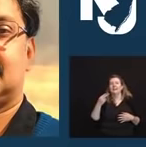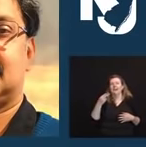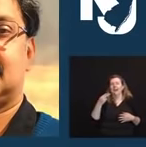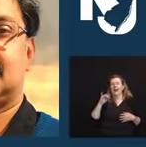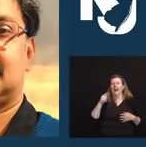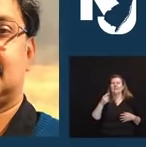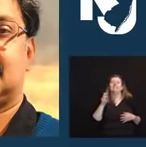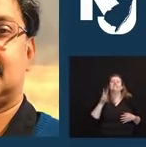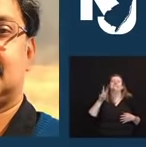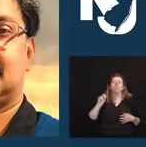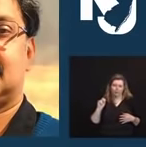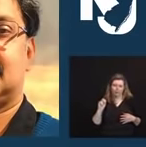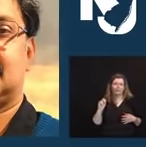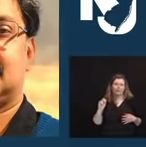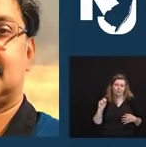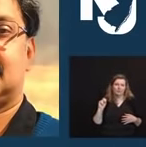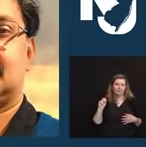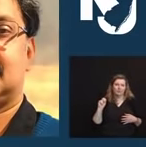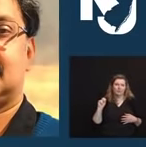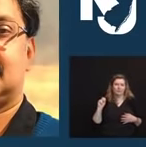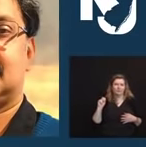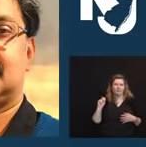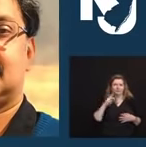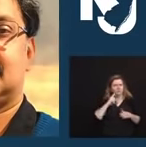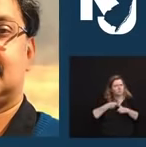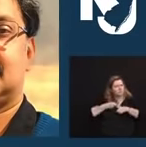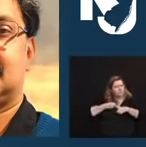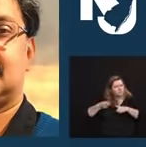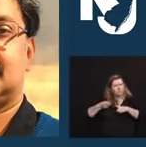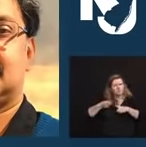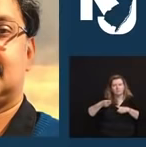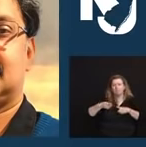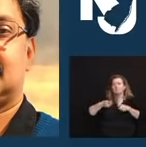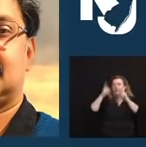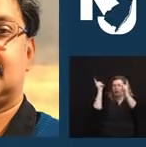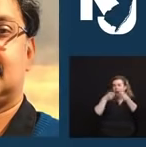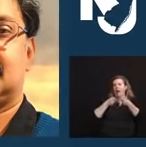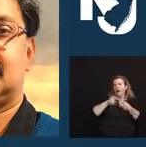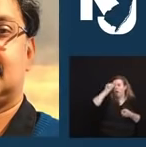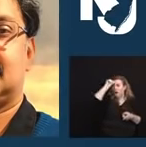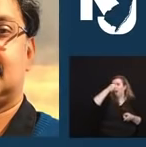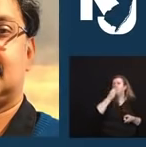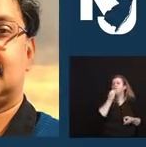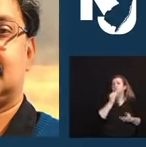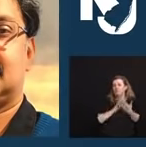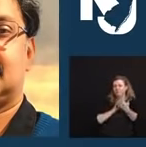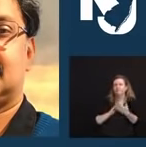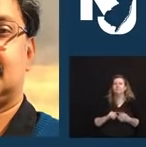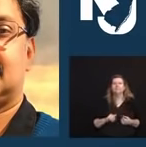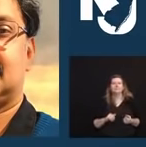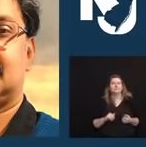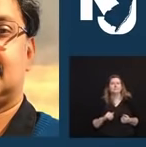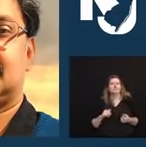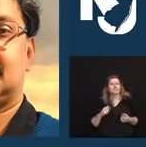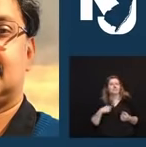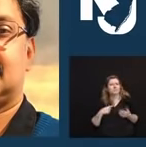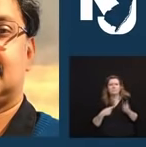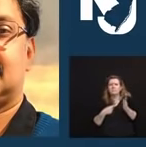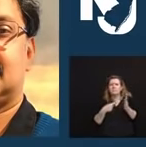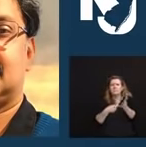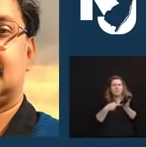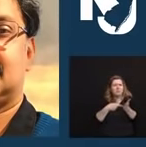Coast. With the pandemic impacting his establishment and with bills piling up, Jebu was on the verge of closing